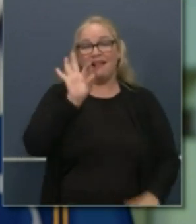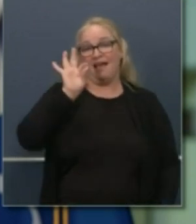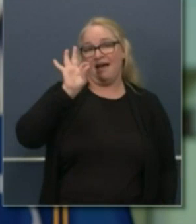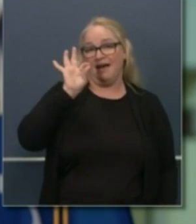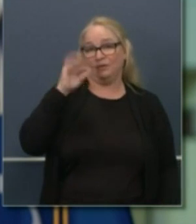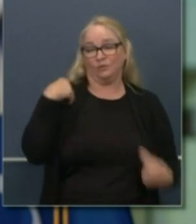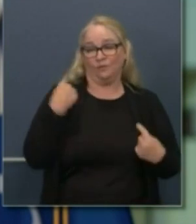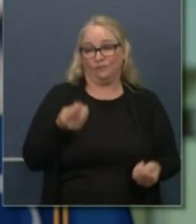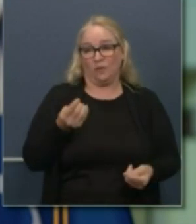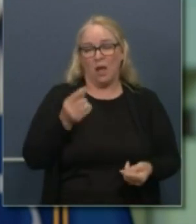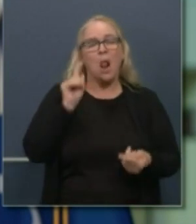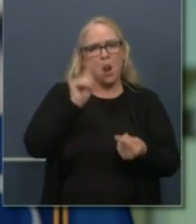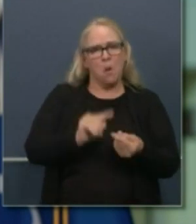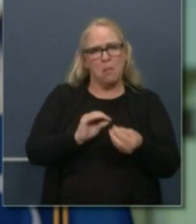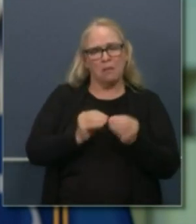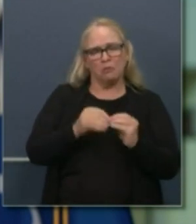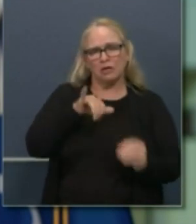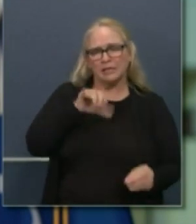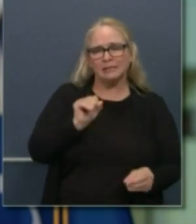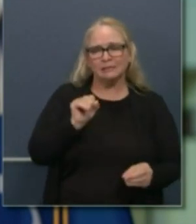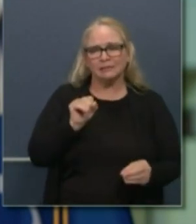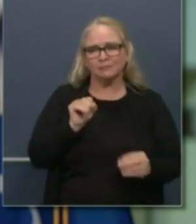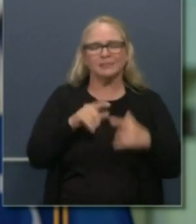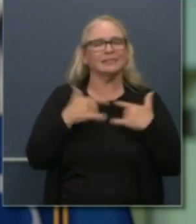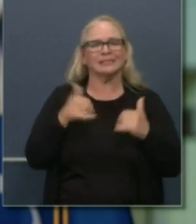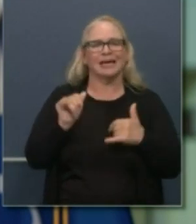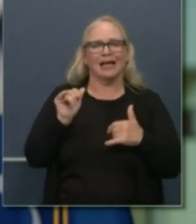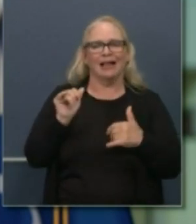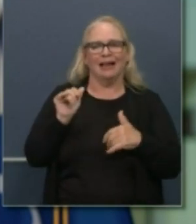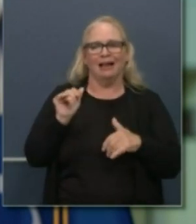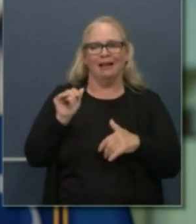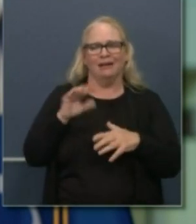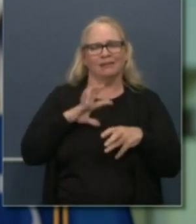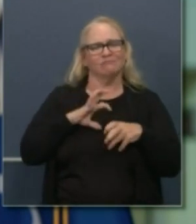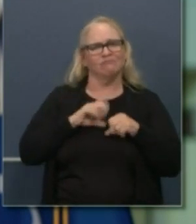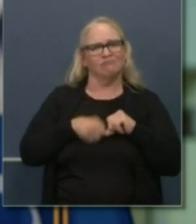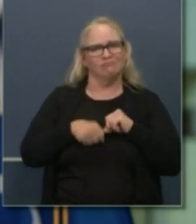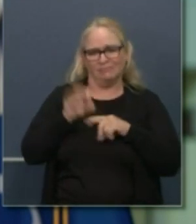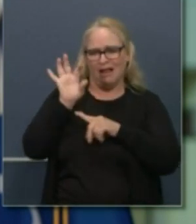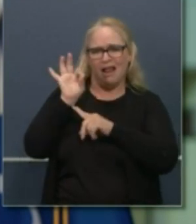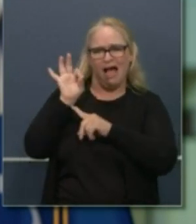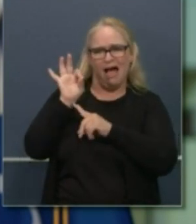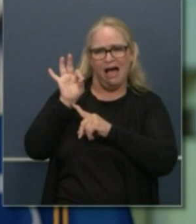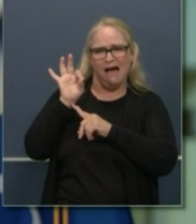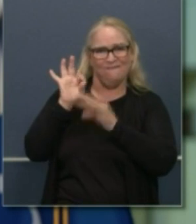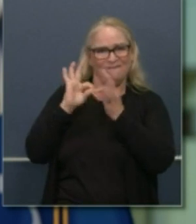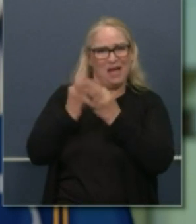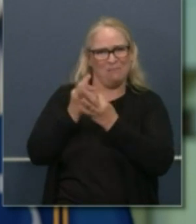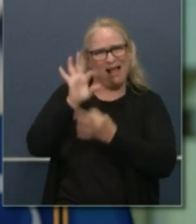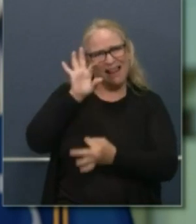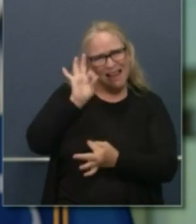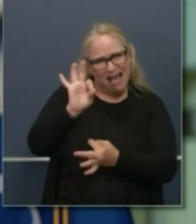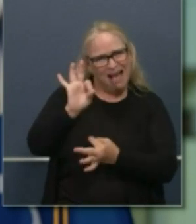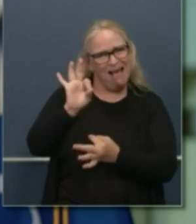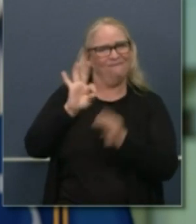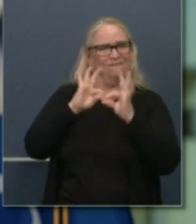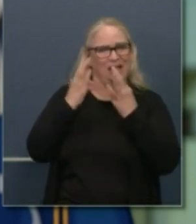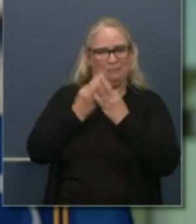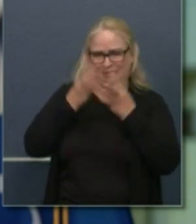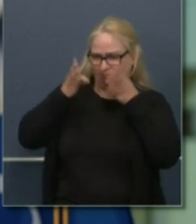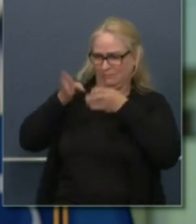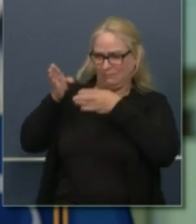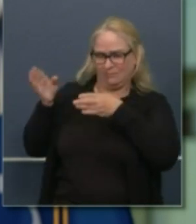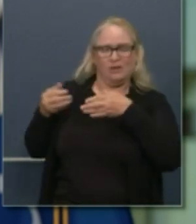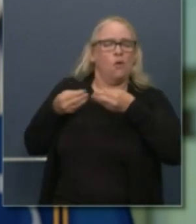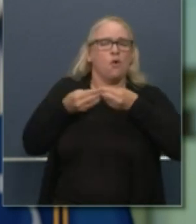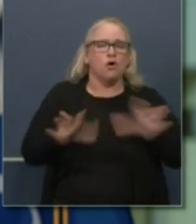low in terms of numbers we've seen in the past devastating for those families that were directly impacted loss of a loved one and our